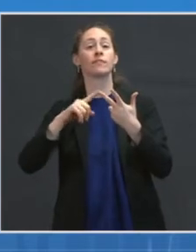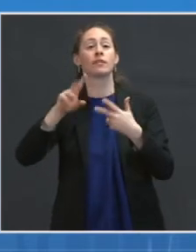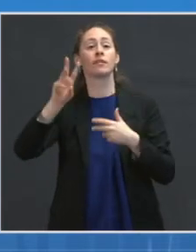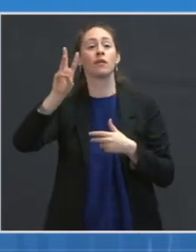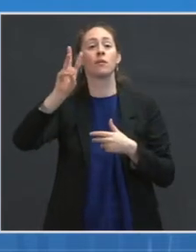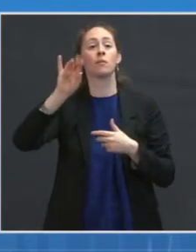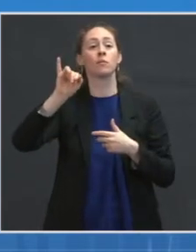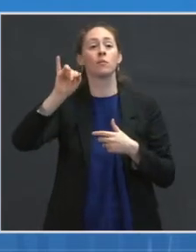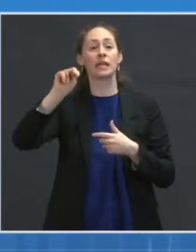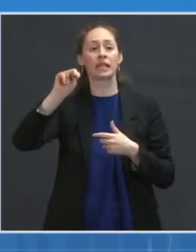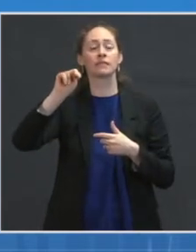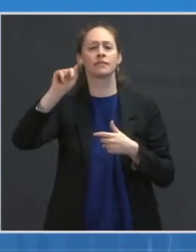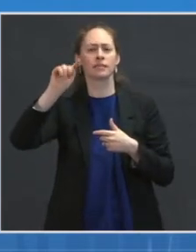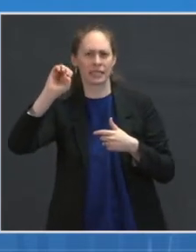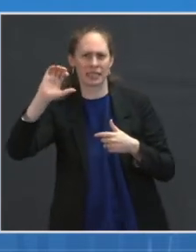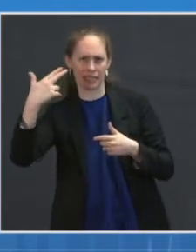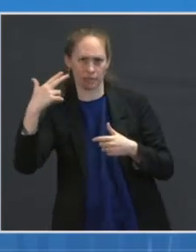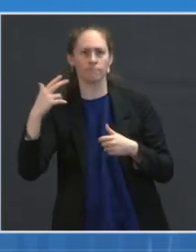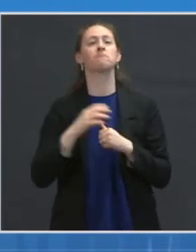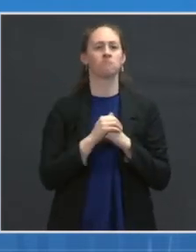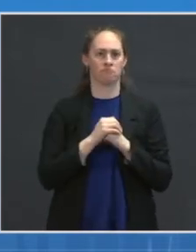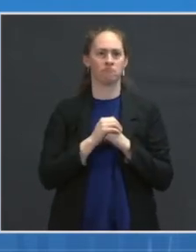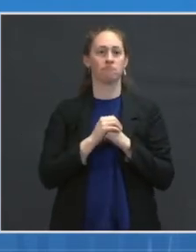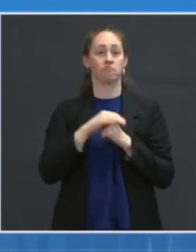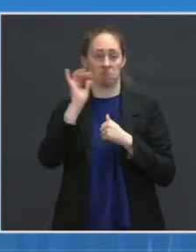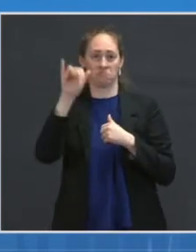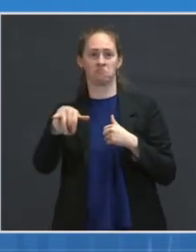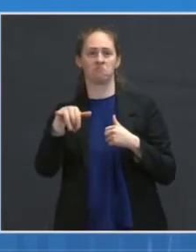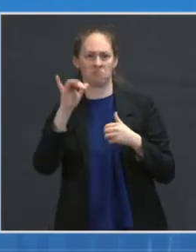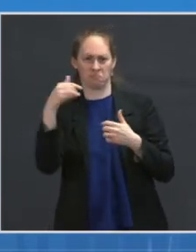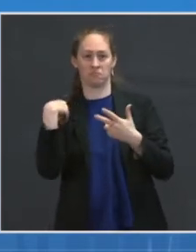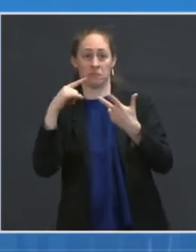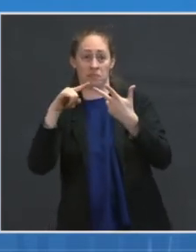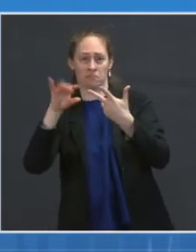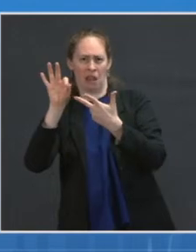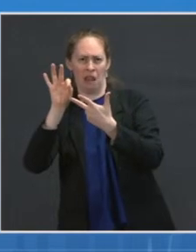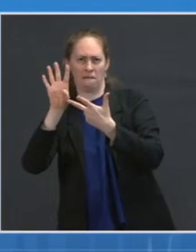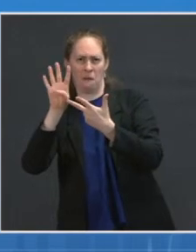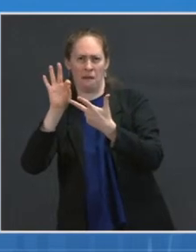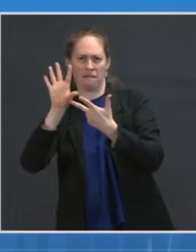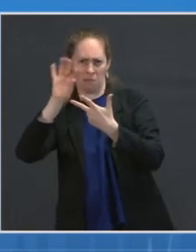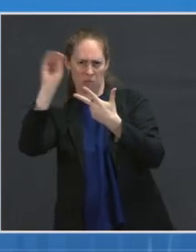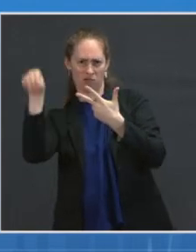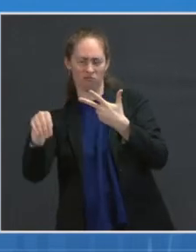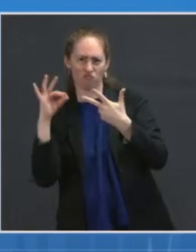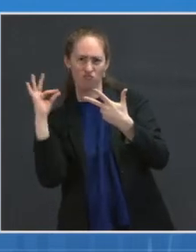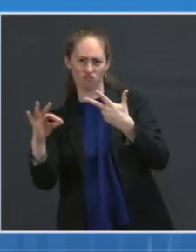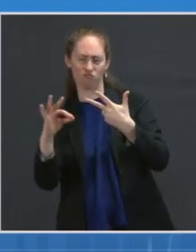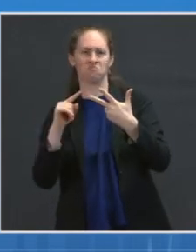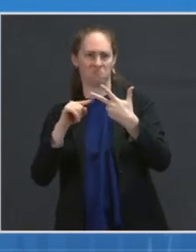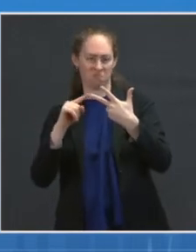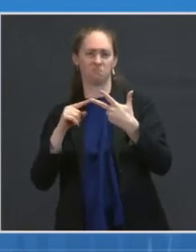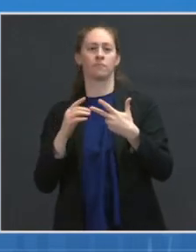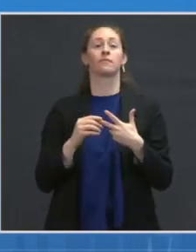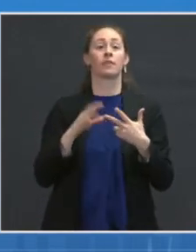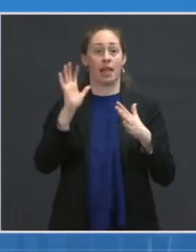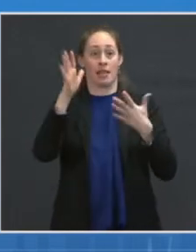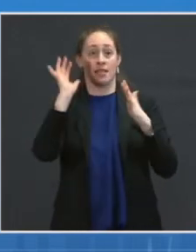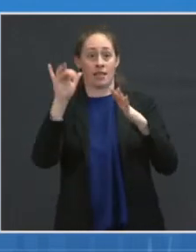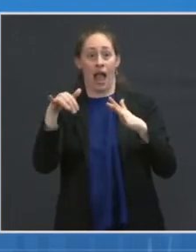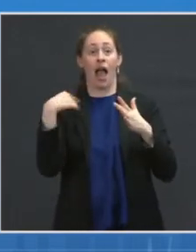95% efficacy. Right now, as we speak, the data from the Janssen study, which, as you know,